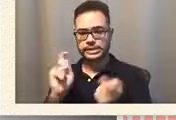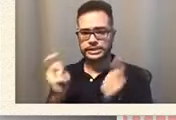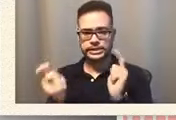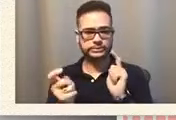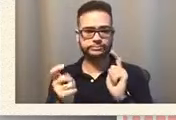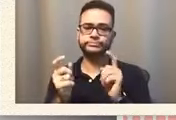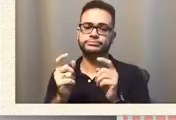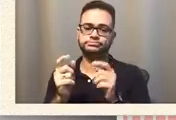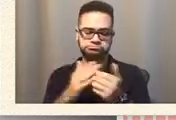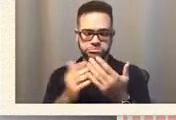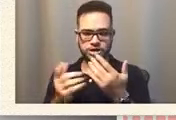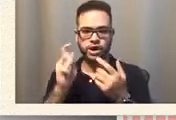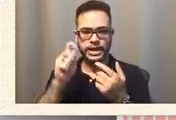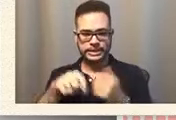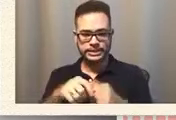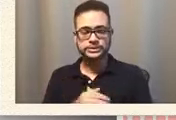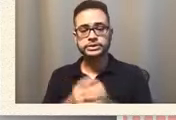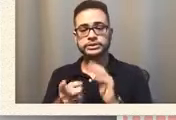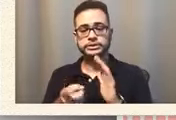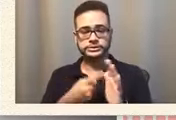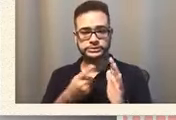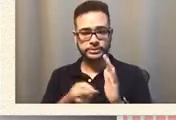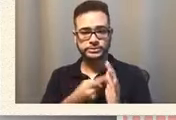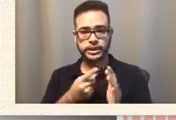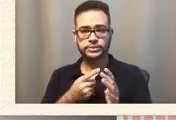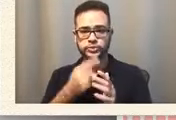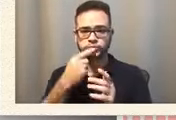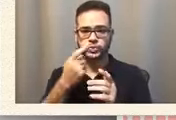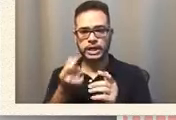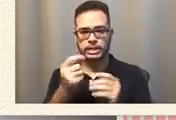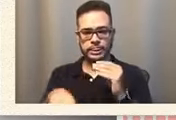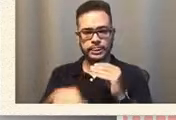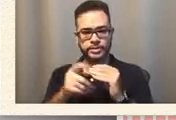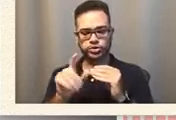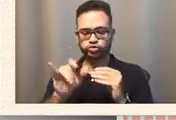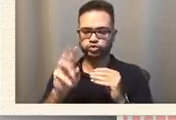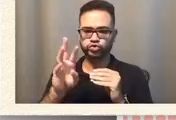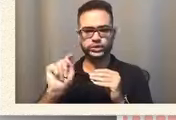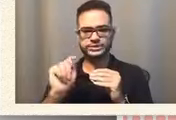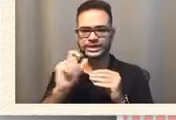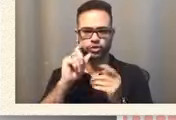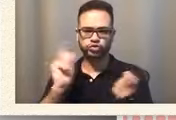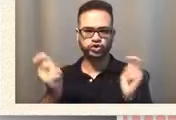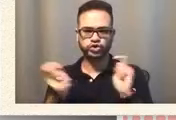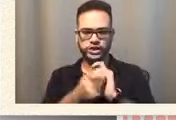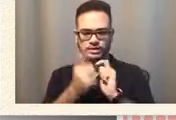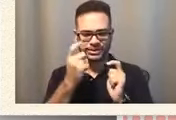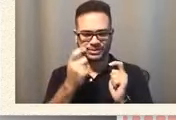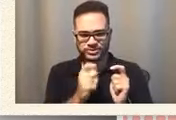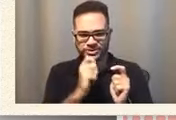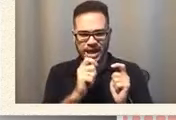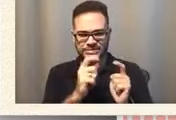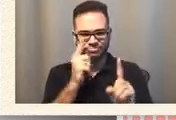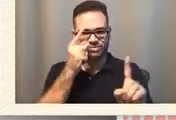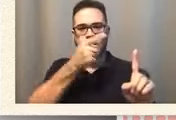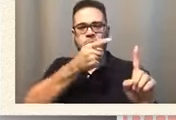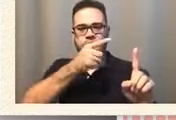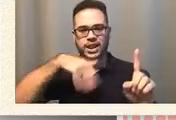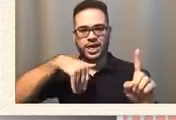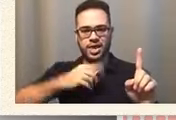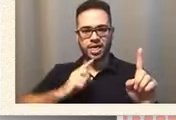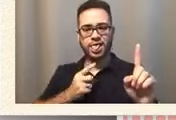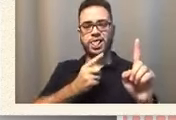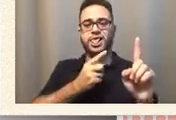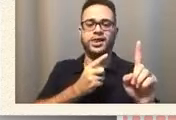sometimes, just to put a little twist in there, don't change it because I'm like, we didn't get where we were supposed to be. Thank you. Mm Okay?